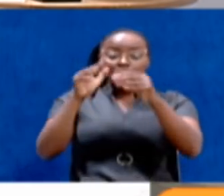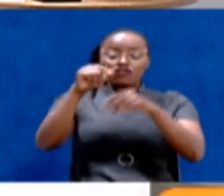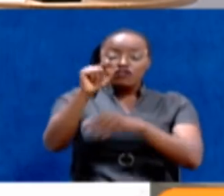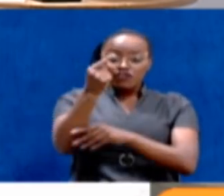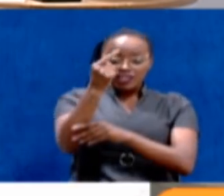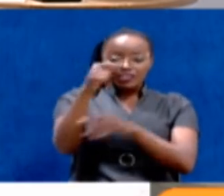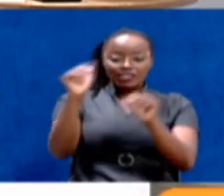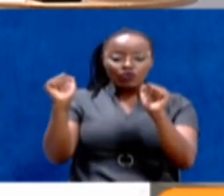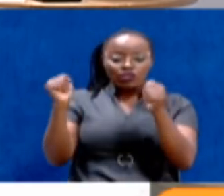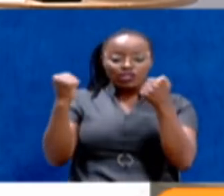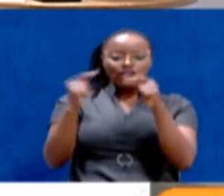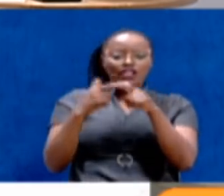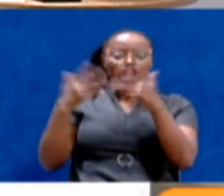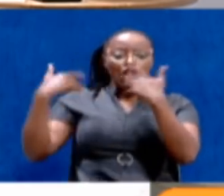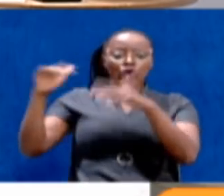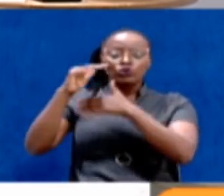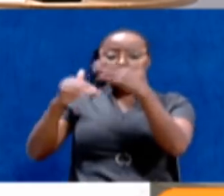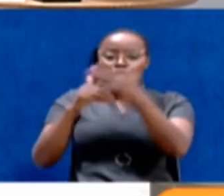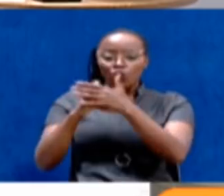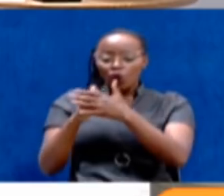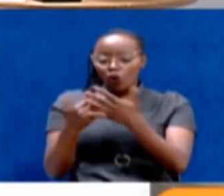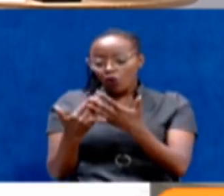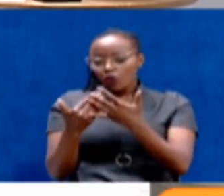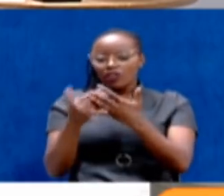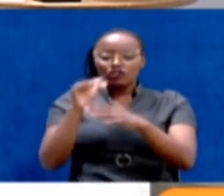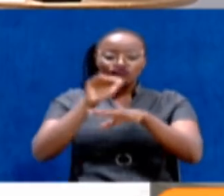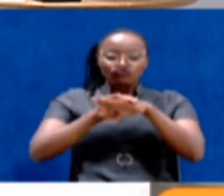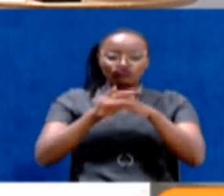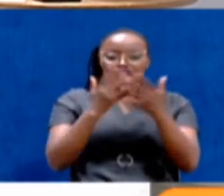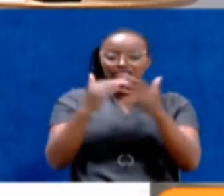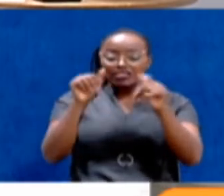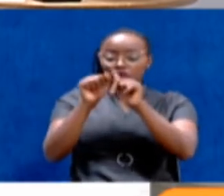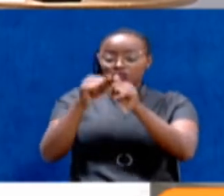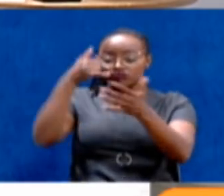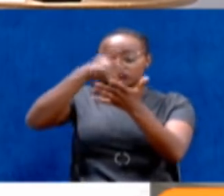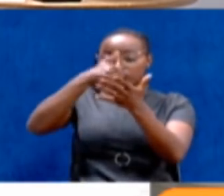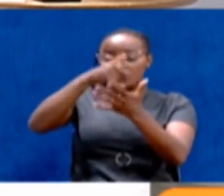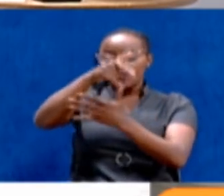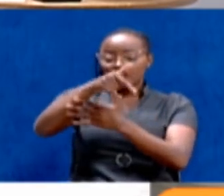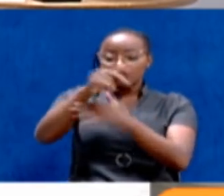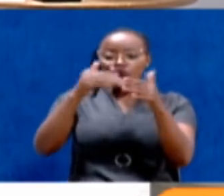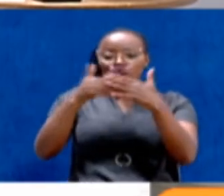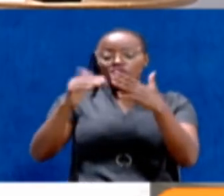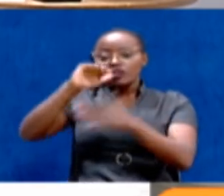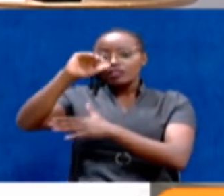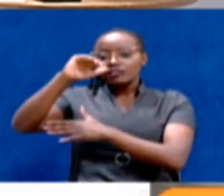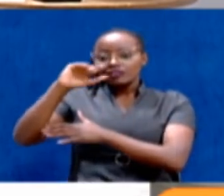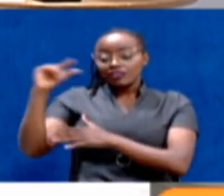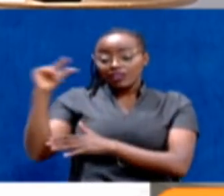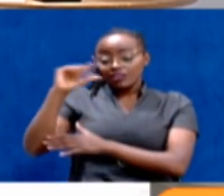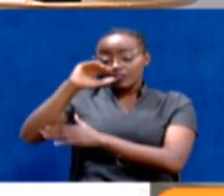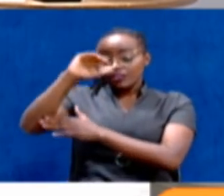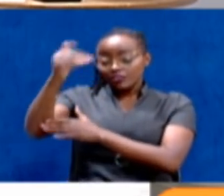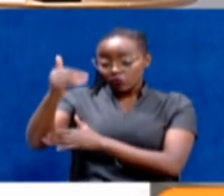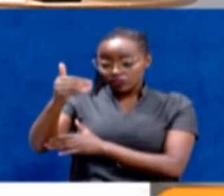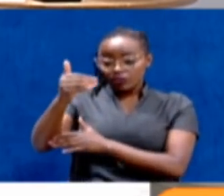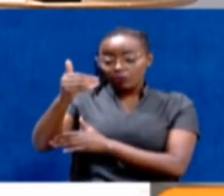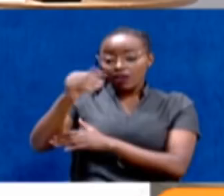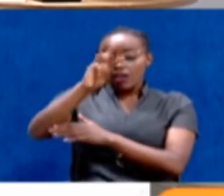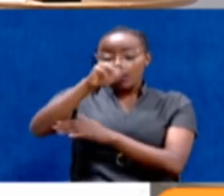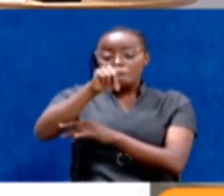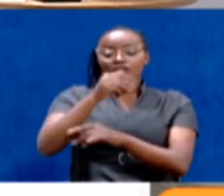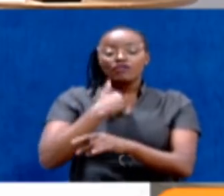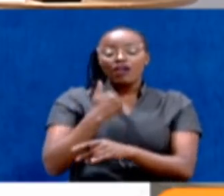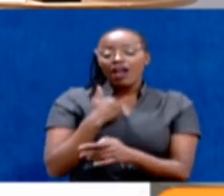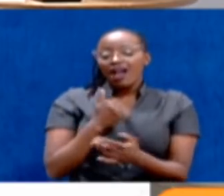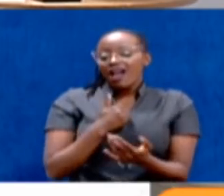purge. Duwale will lose all the packs that come with the office in what was a culmination of the Garissa Township Member of Parliament falling out